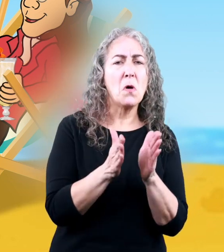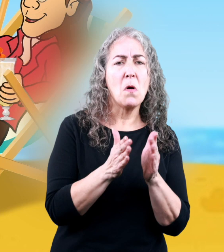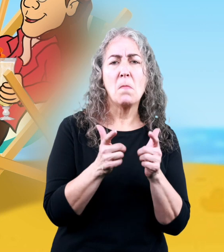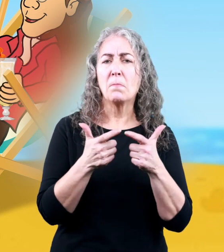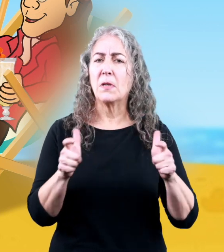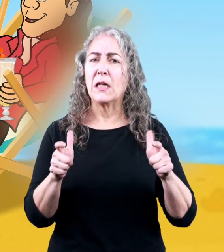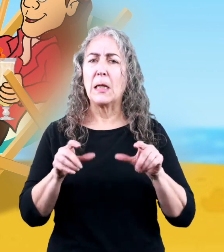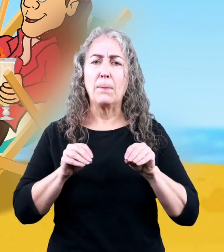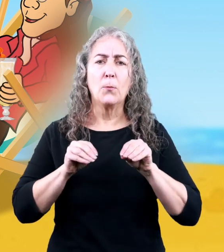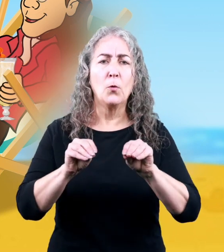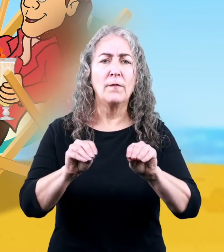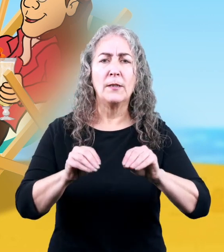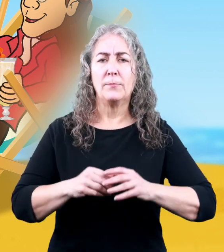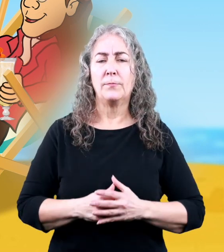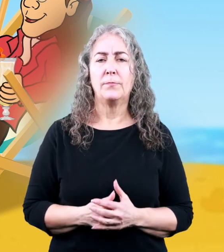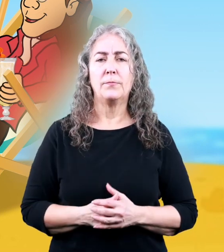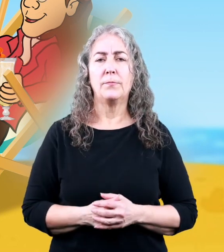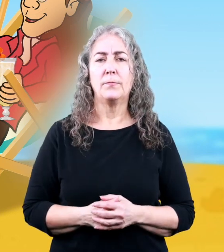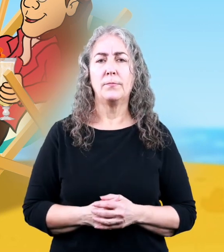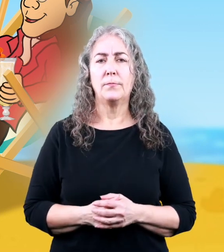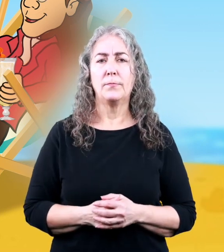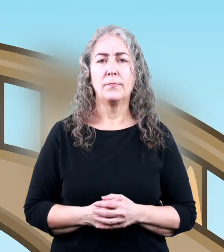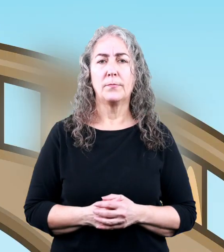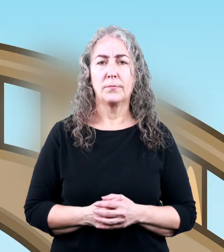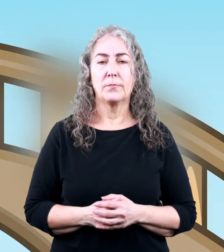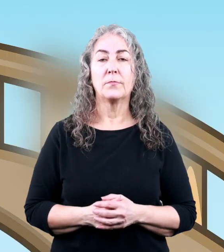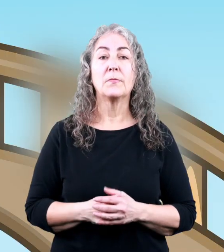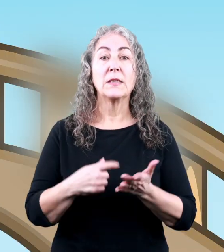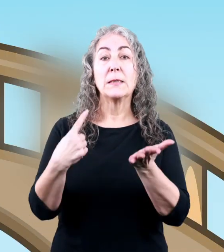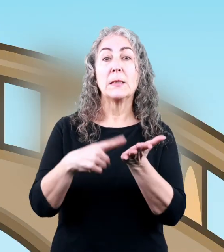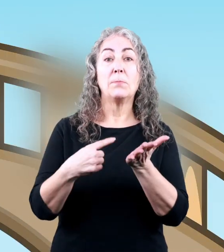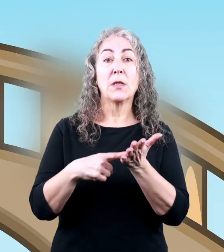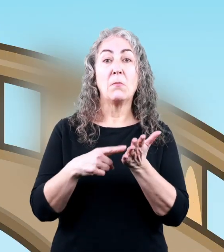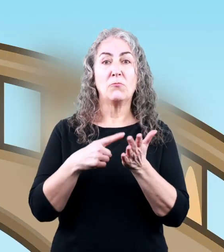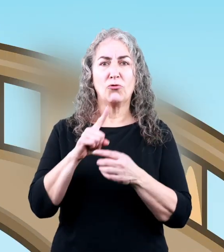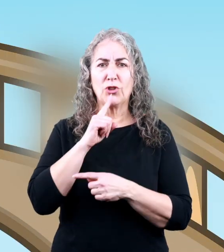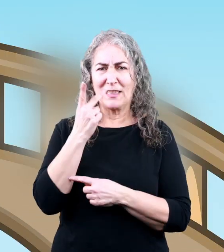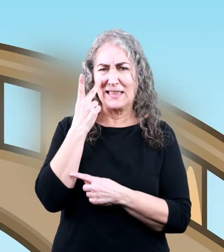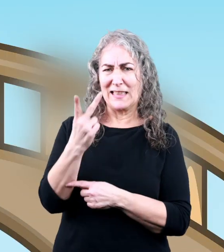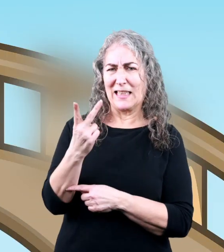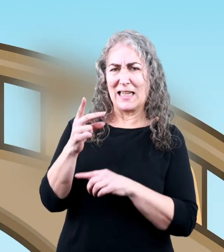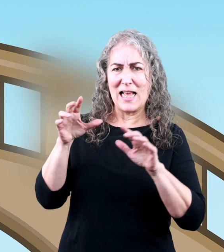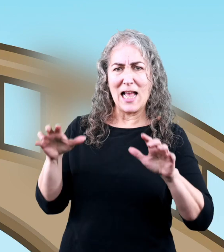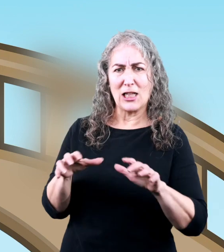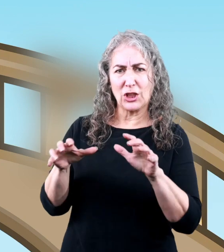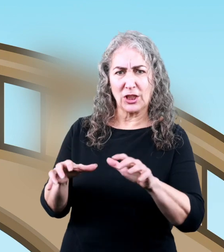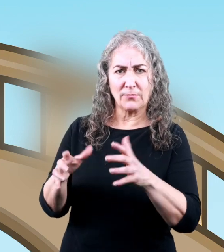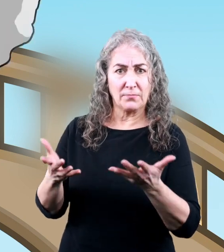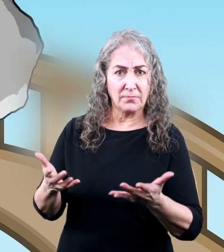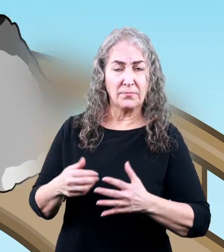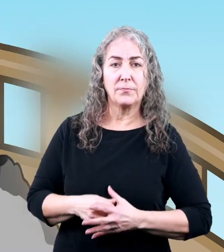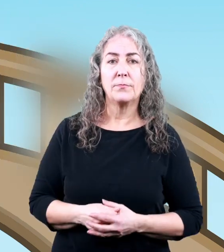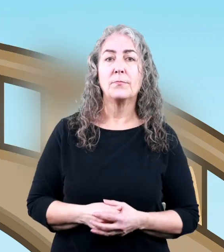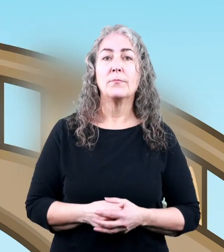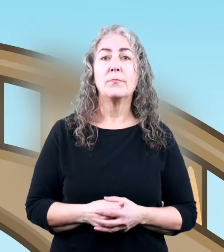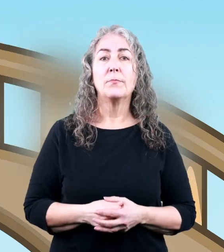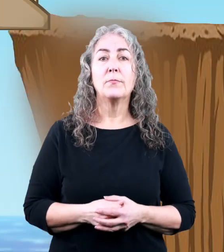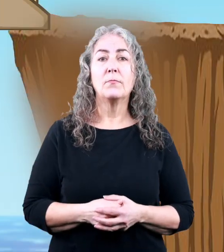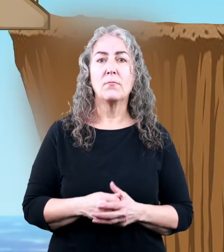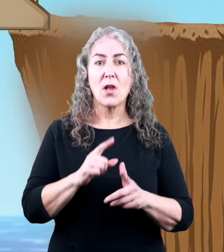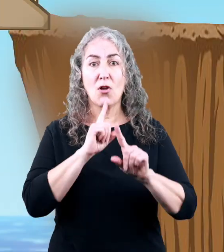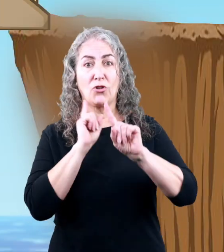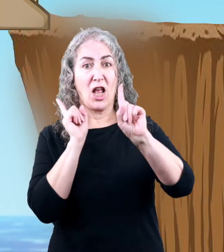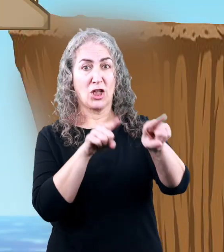how little the objects are moving. And sometimes, you can really see an